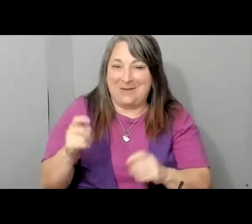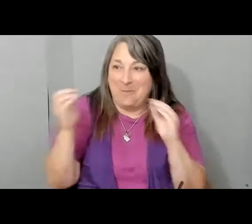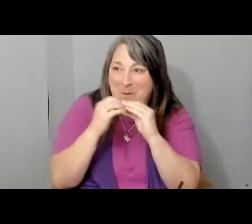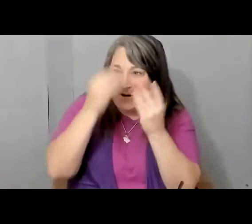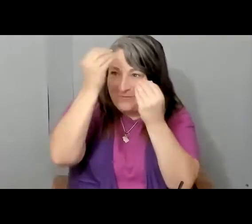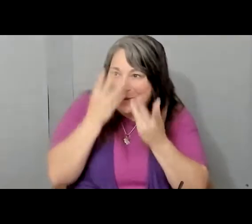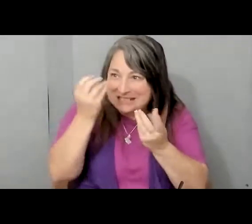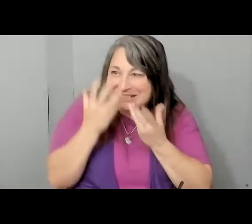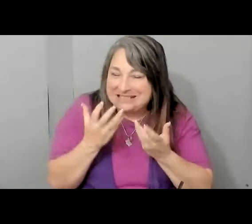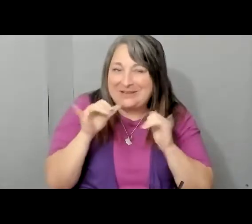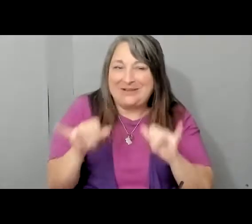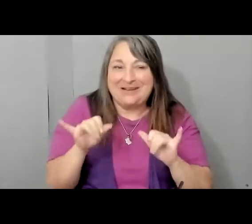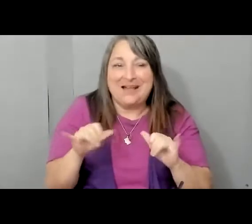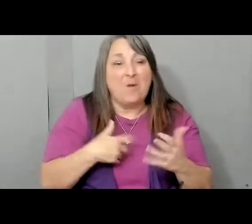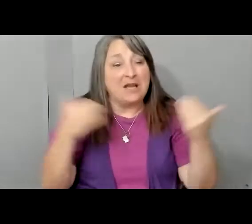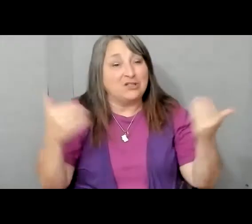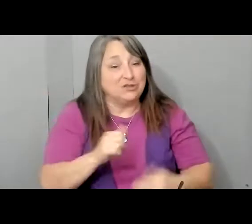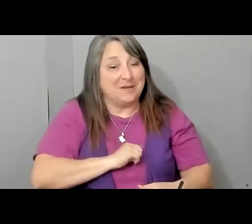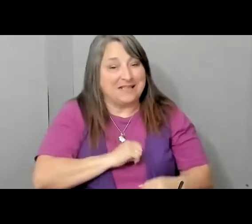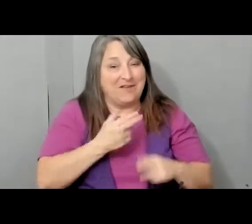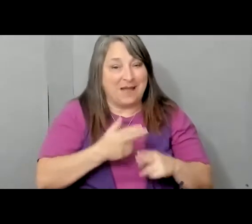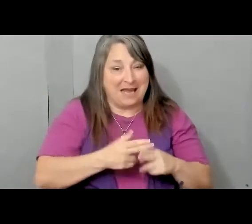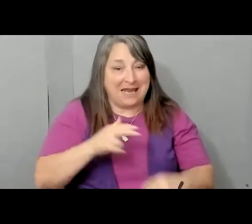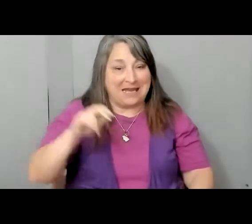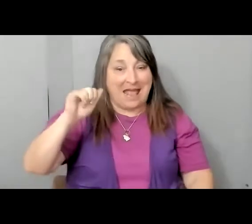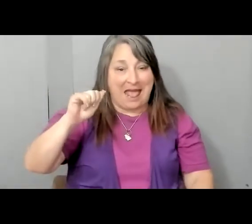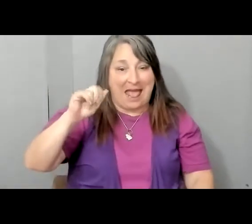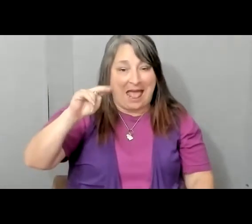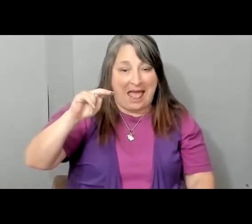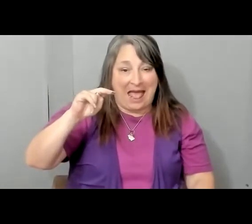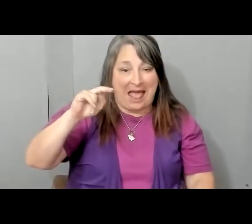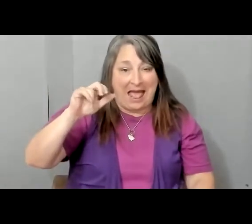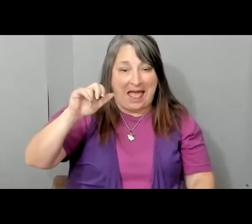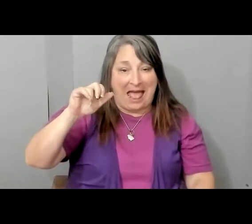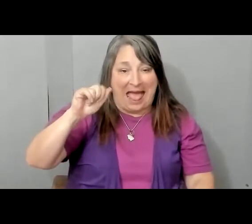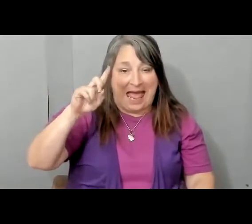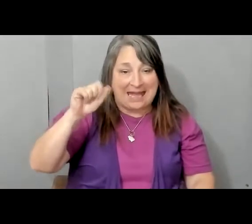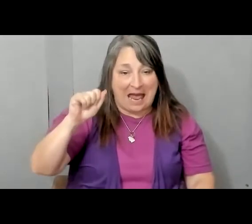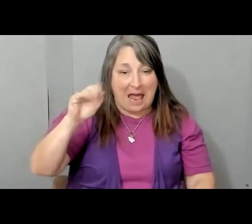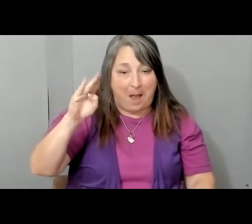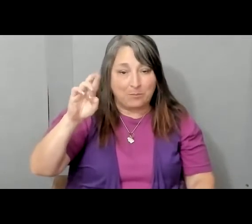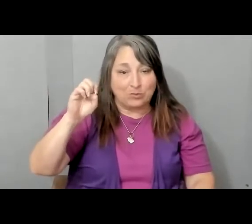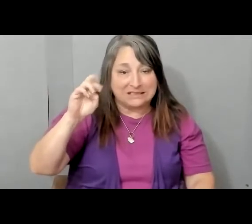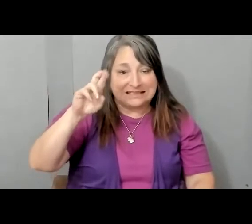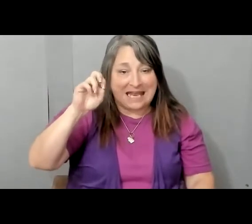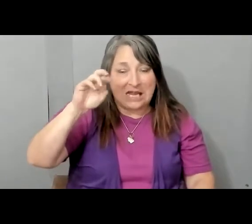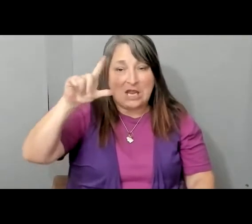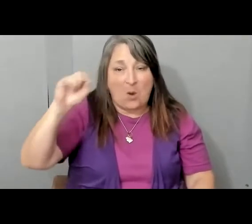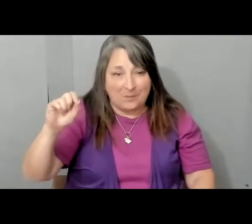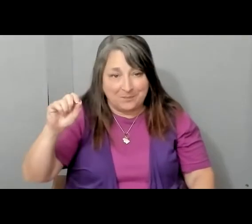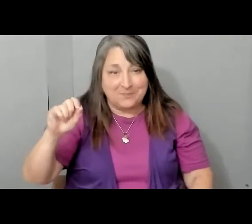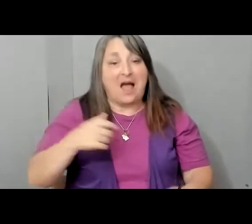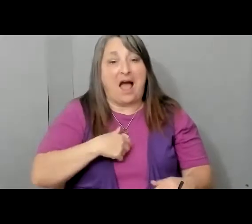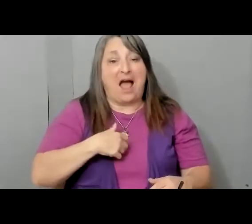I just want to introduce myself. My name is Ada Briseño. I'm a Democratic National Committee member, chairwoman of the